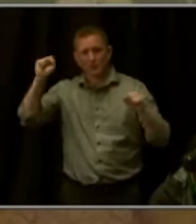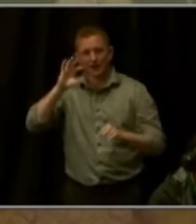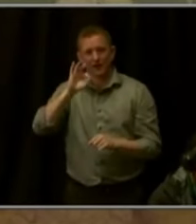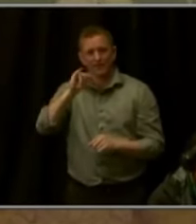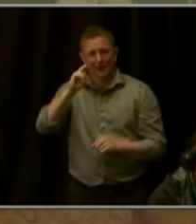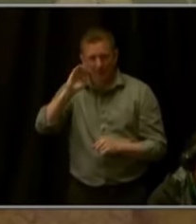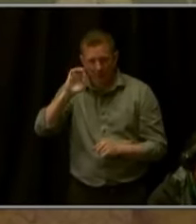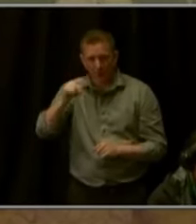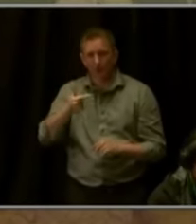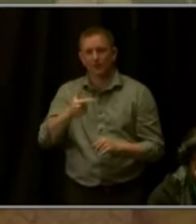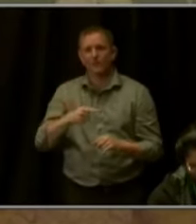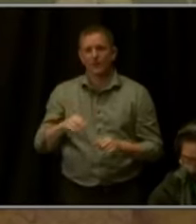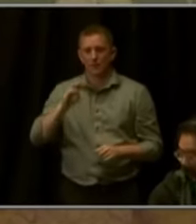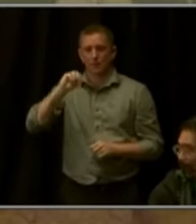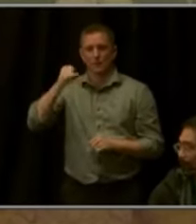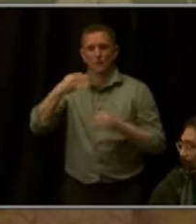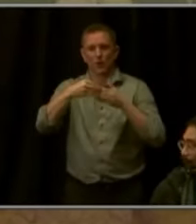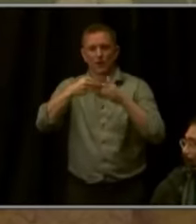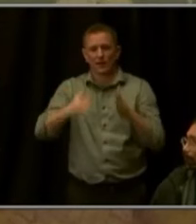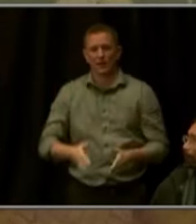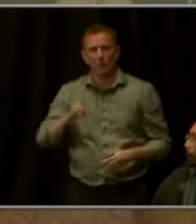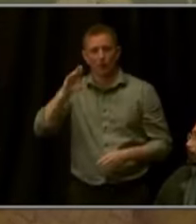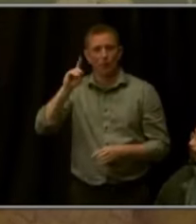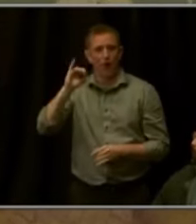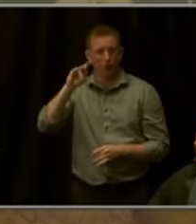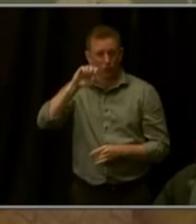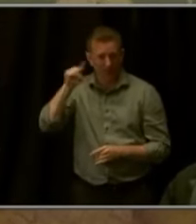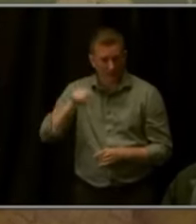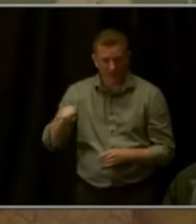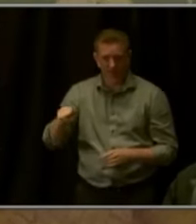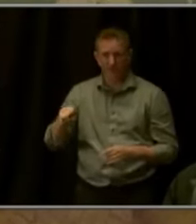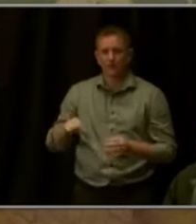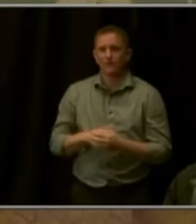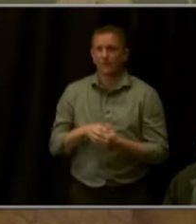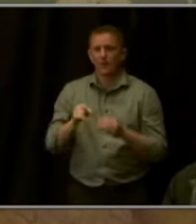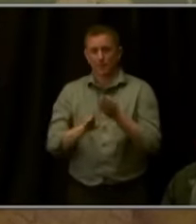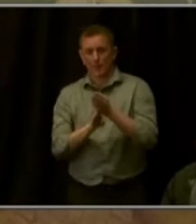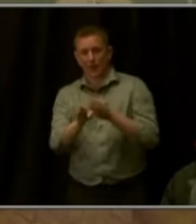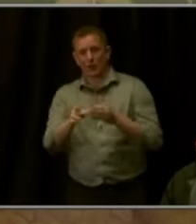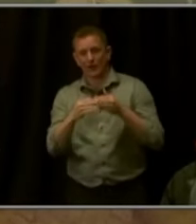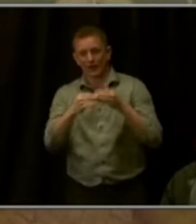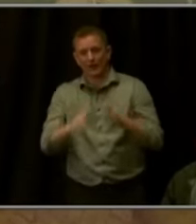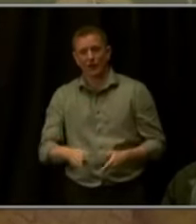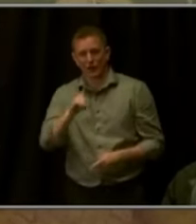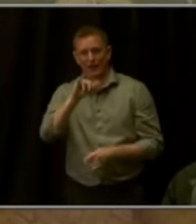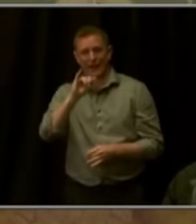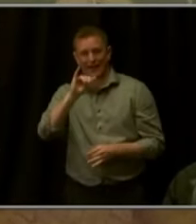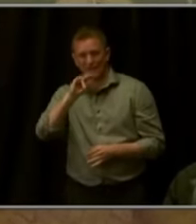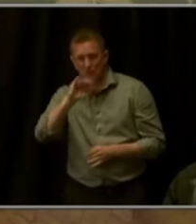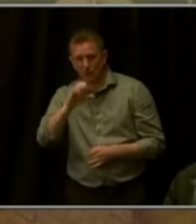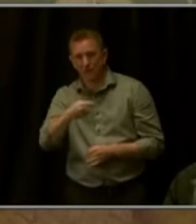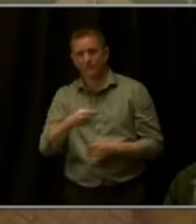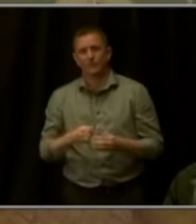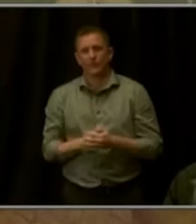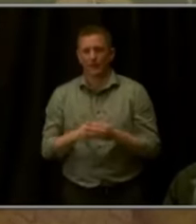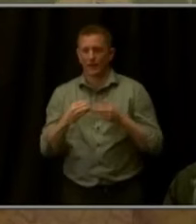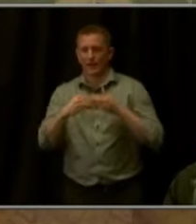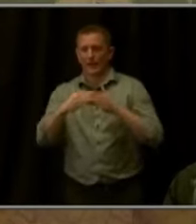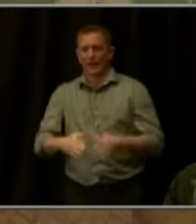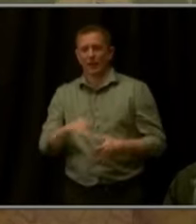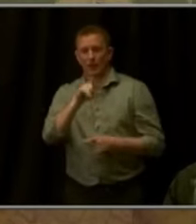Majority Leader Rodriguez, Minority Leader Lynch, Minority Leader Lundin, Lieutenant Governor